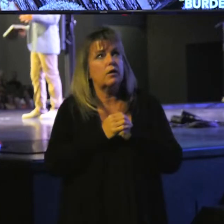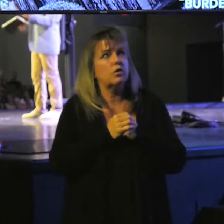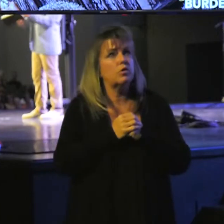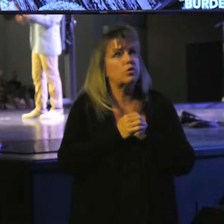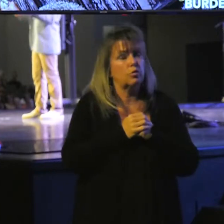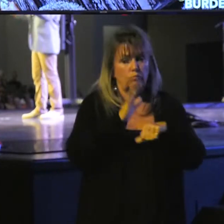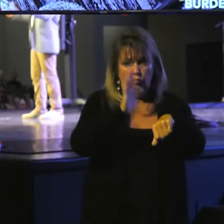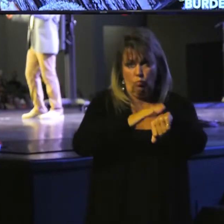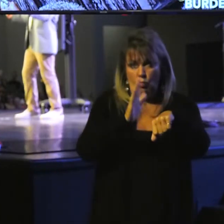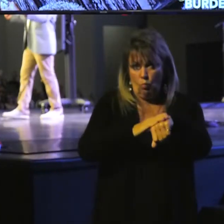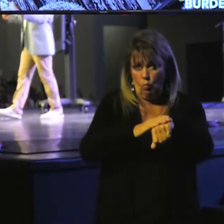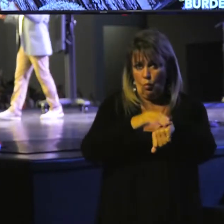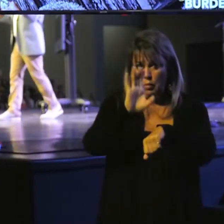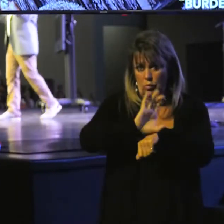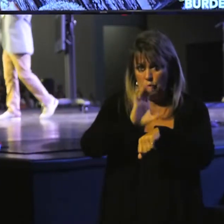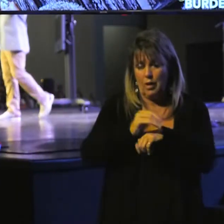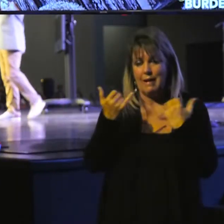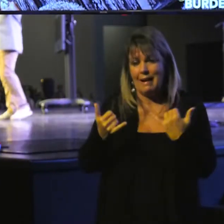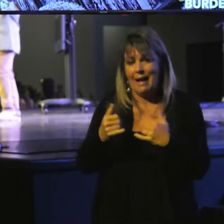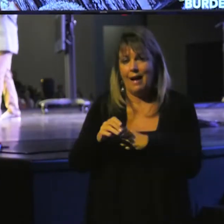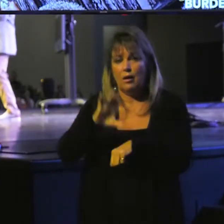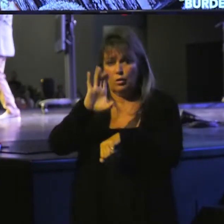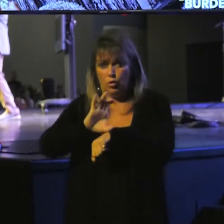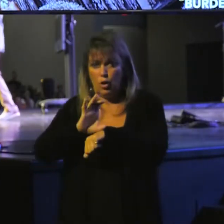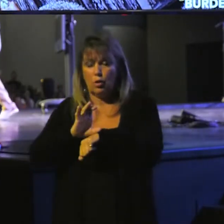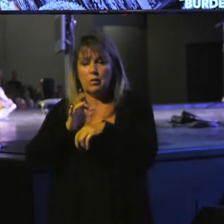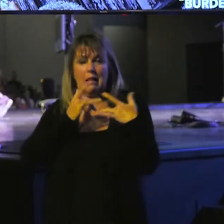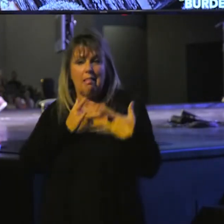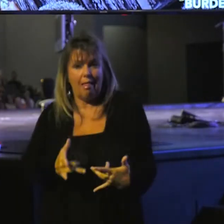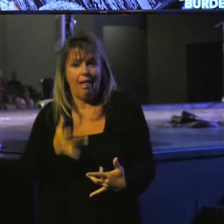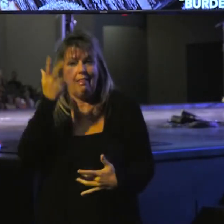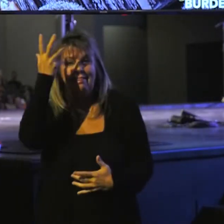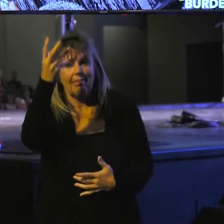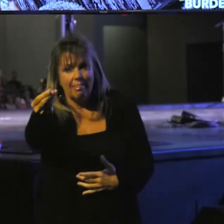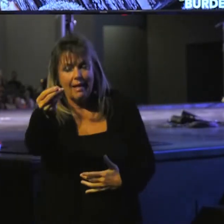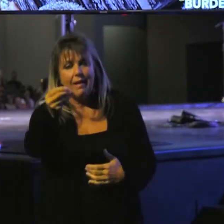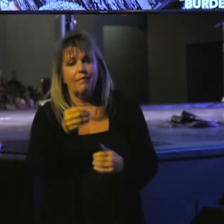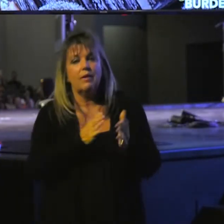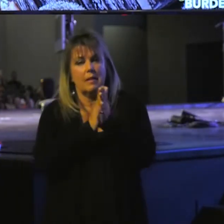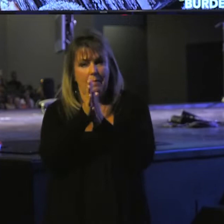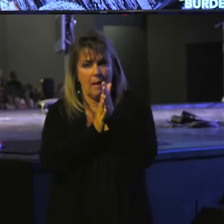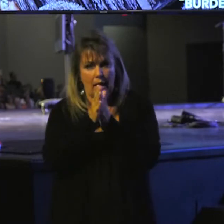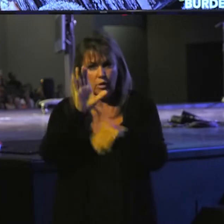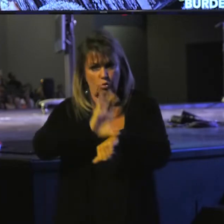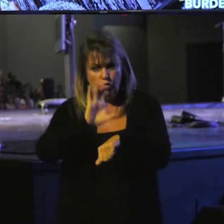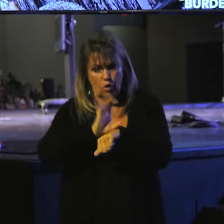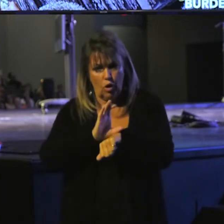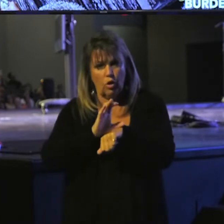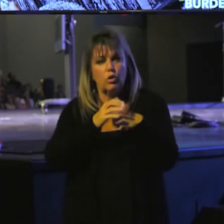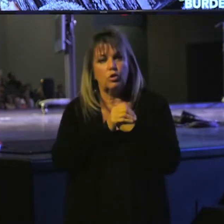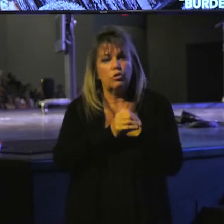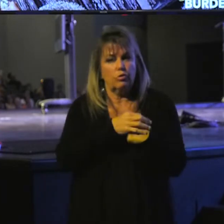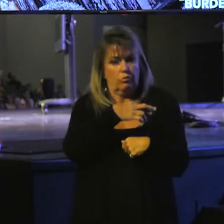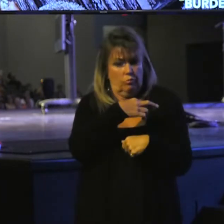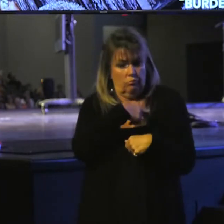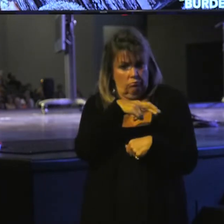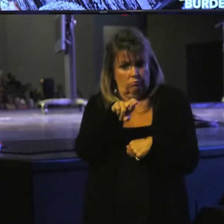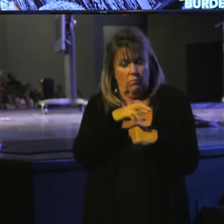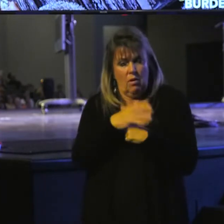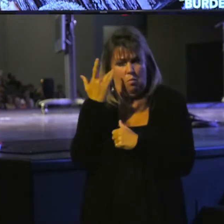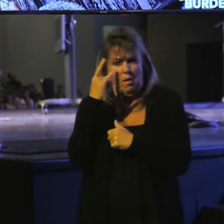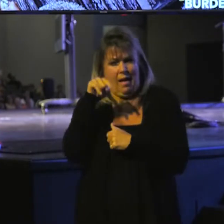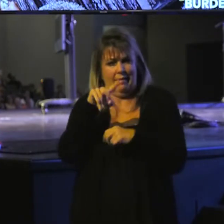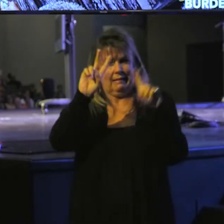congregation. And now his congregation is more than likely leaving the United Methodist church denomination over